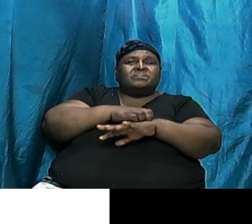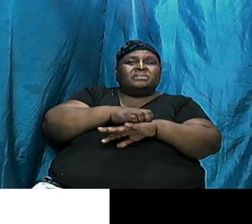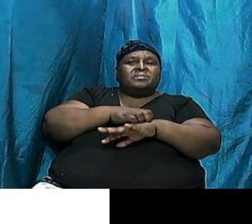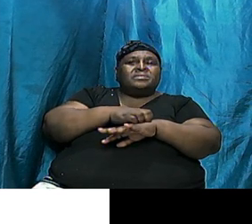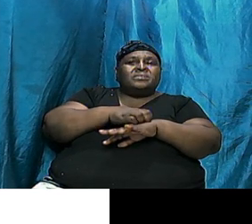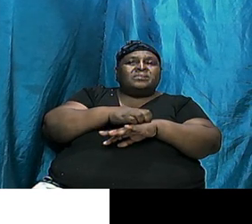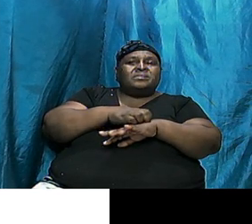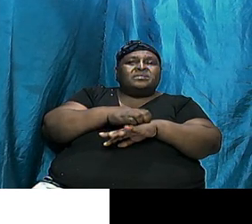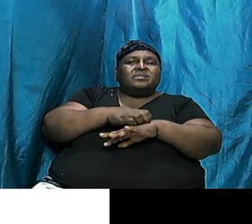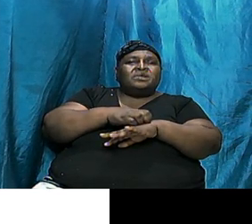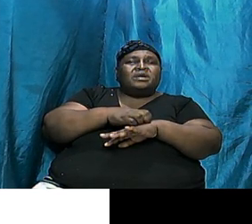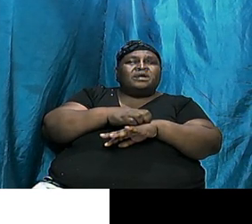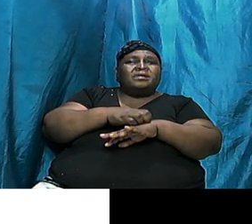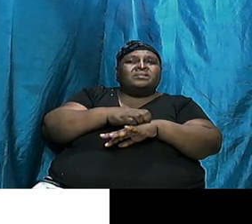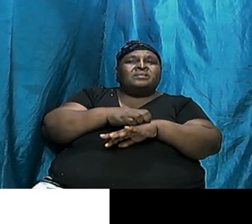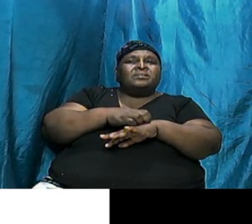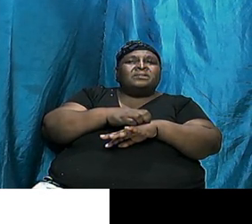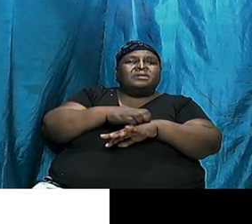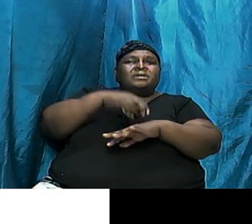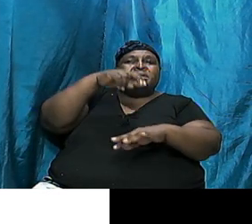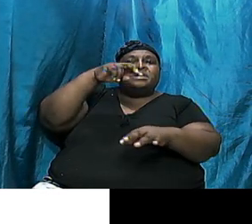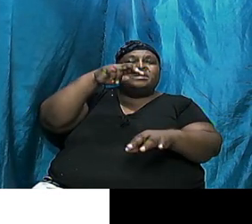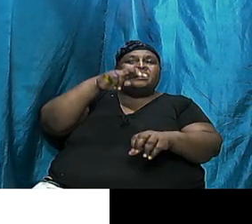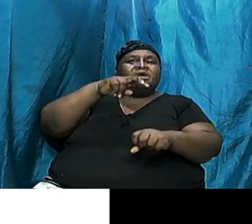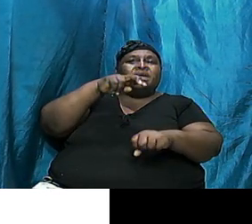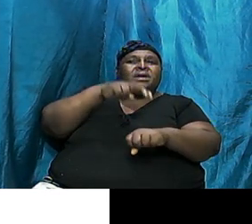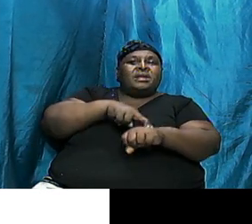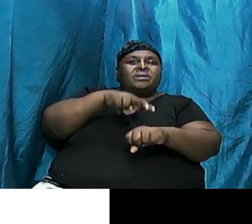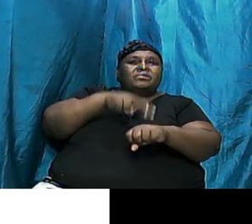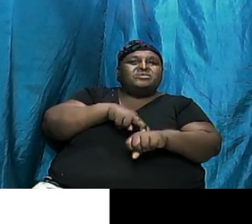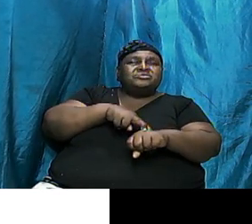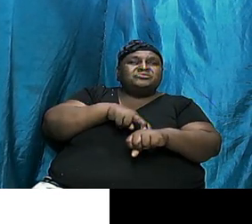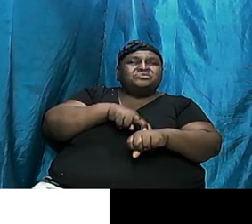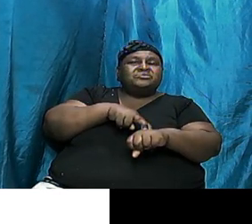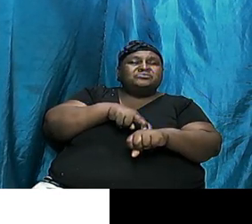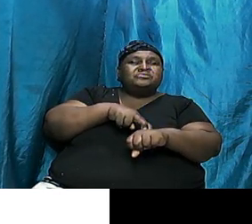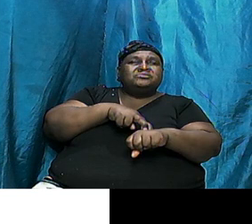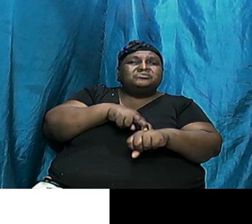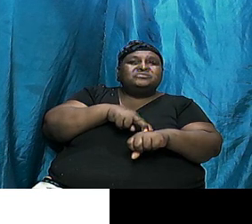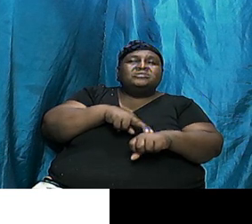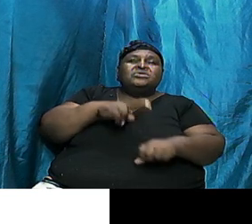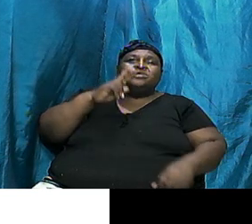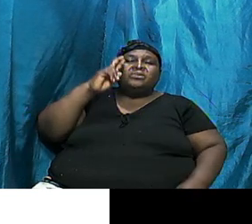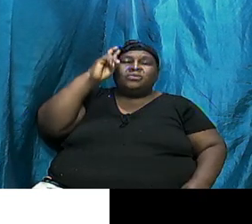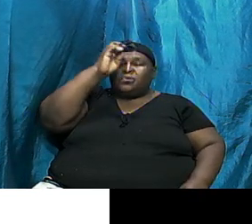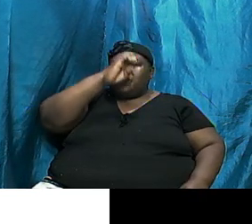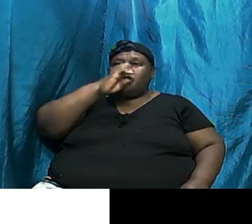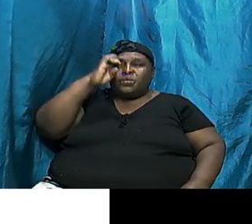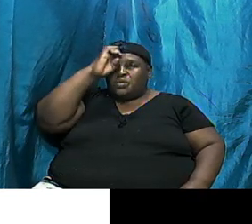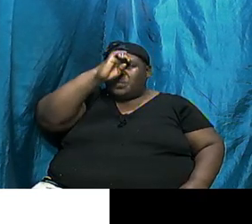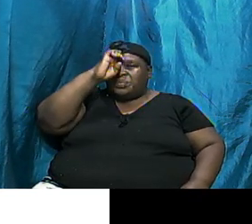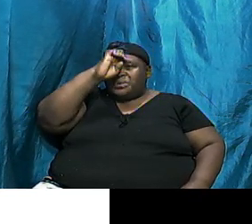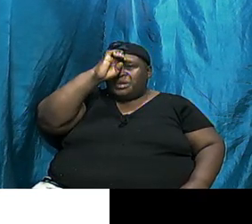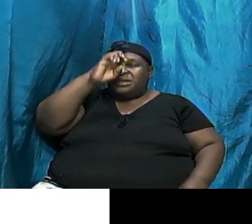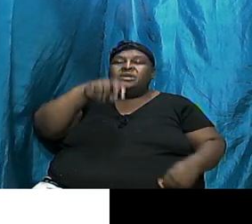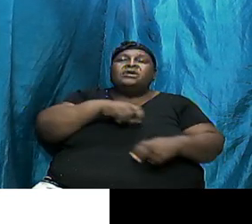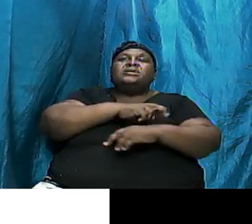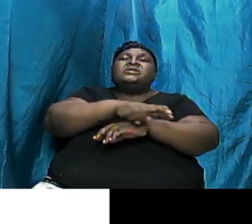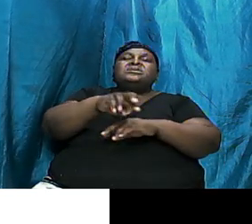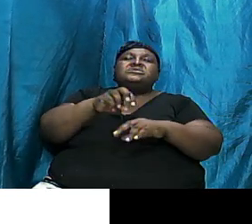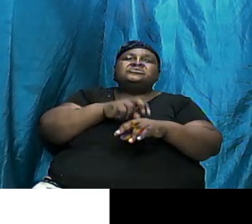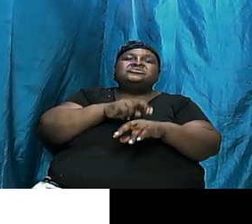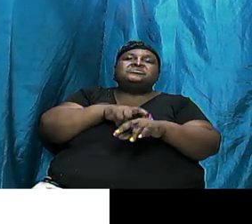These Are All European Nations And Notice That They Had